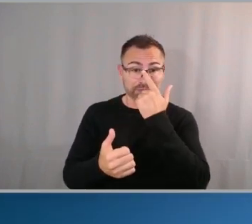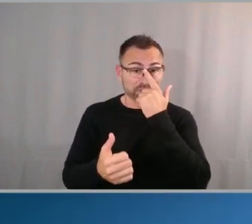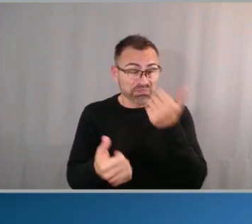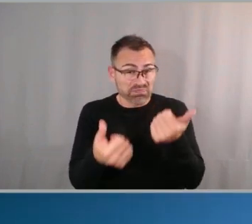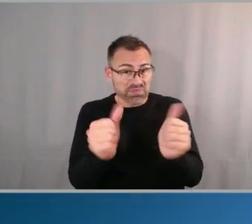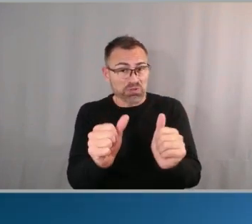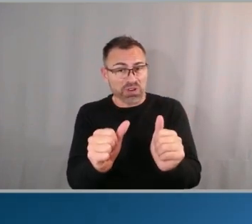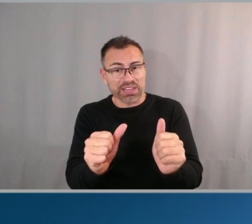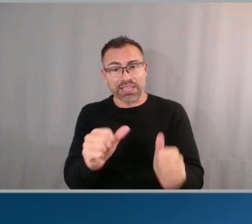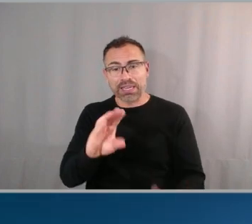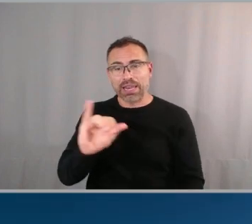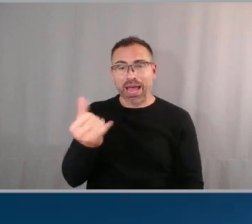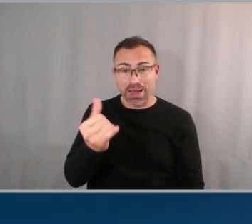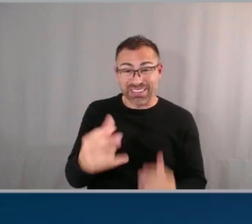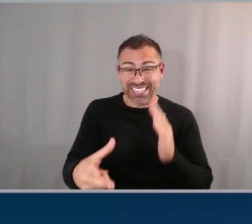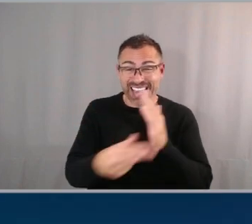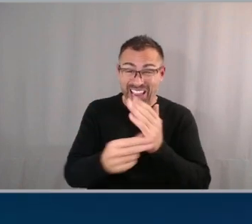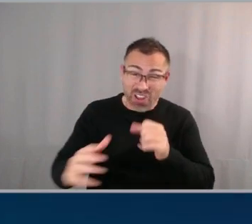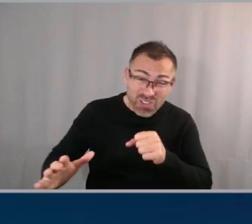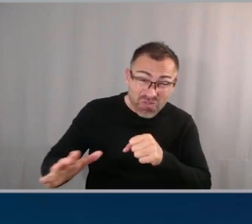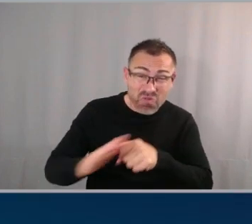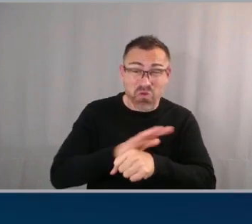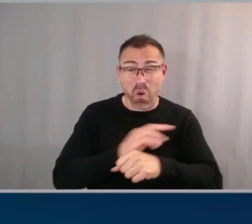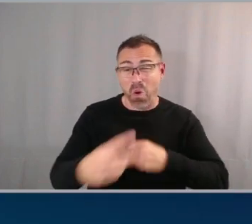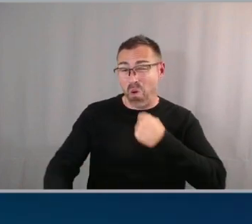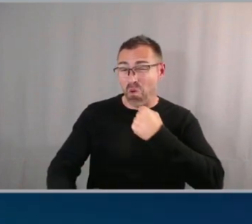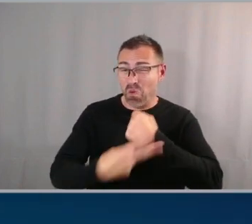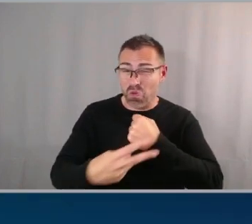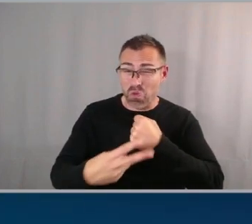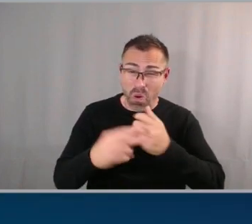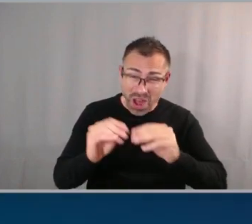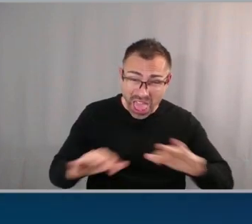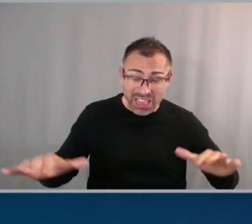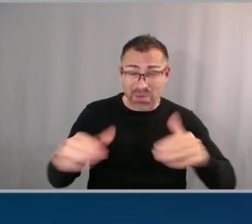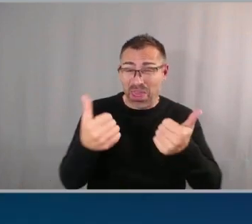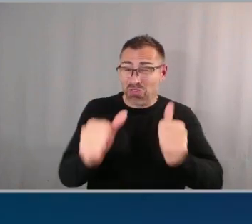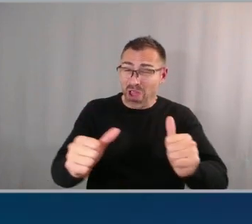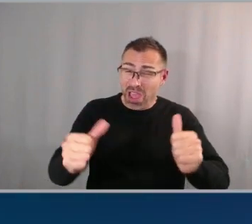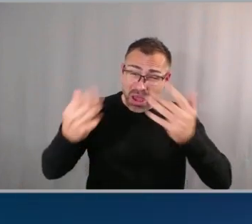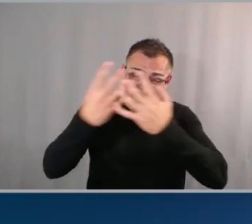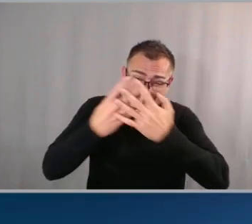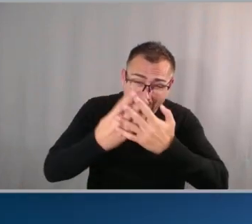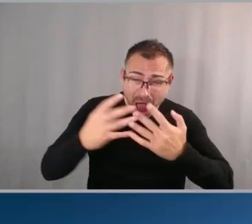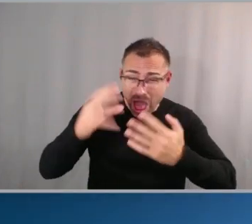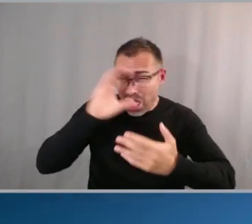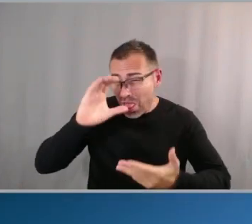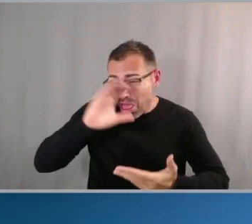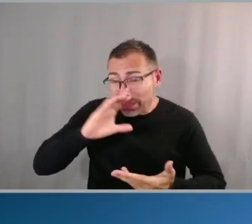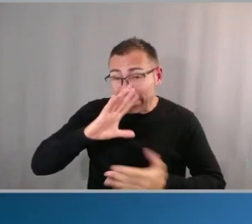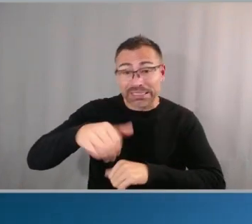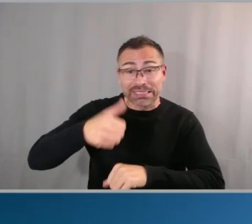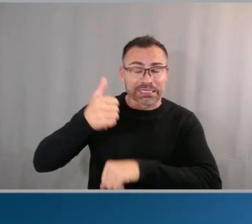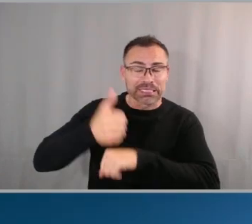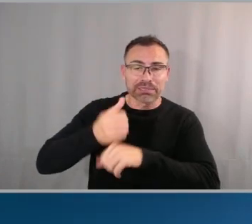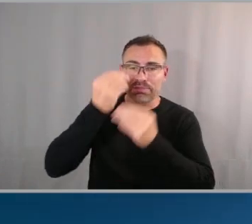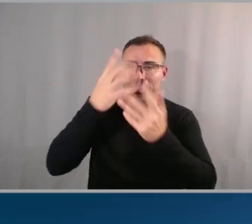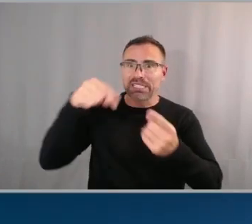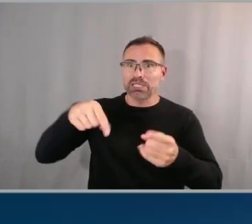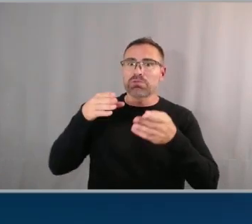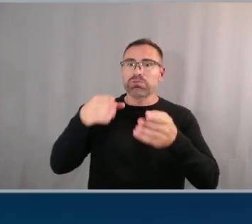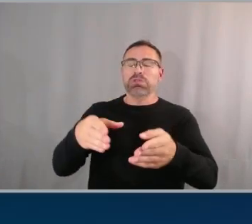tagging on their entire storage landscape and then try to parse through this data setting up data in this manner is extremely time consuming